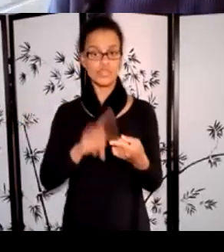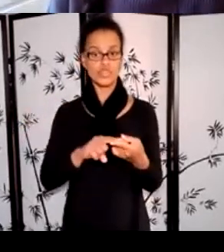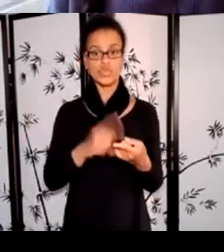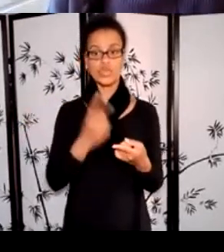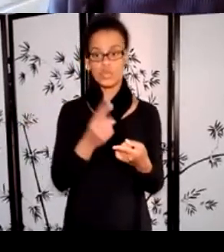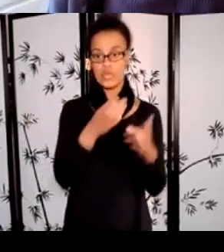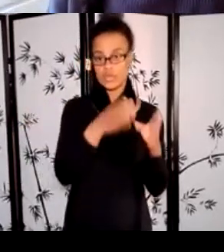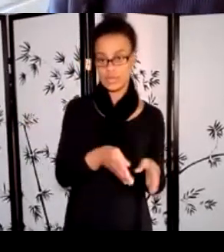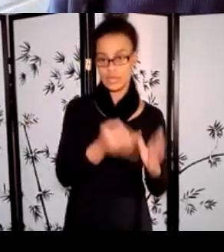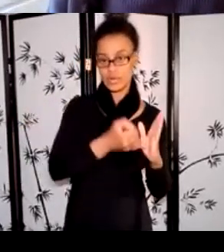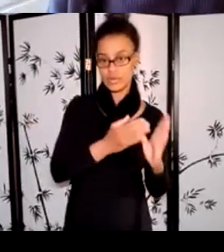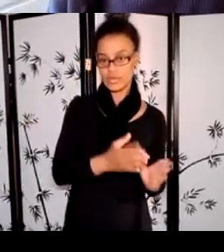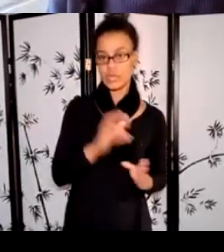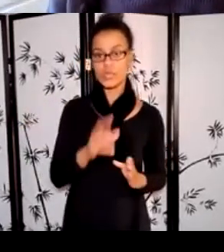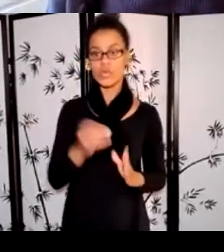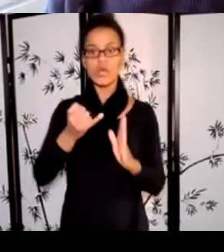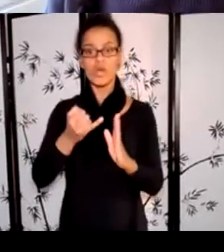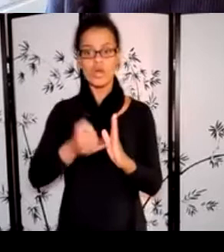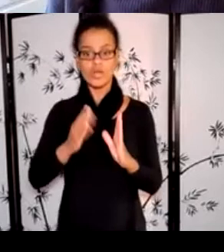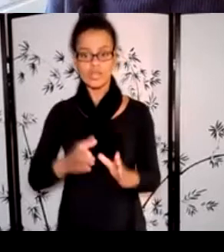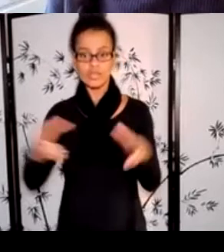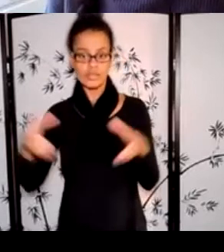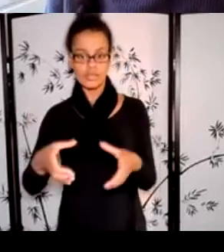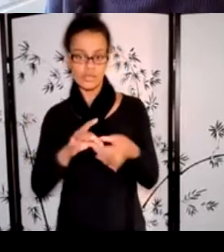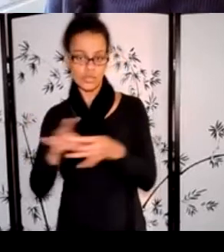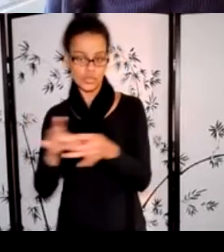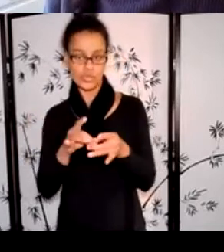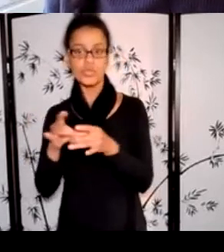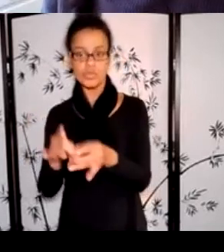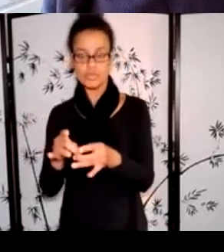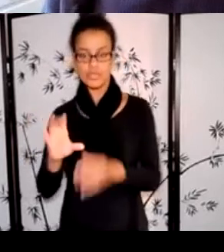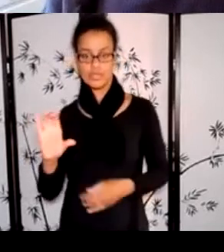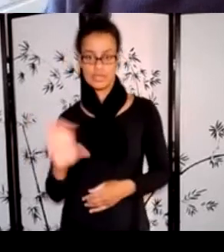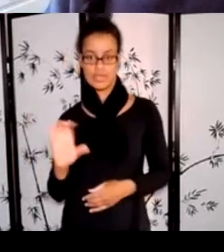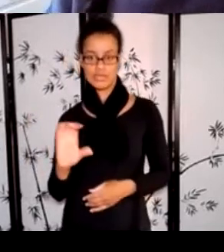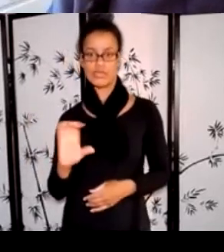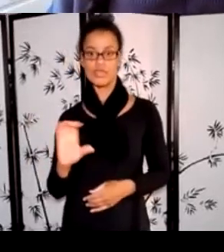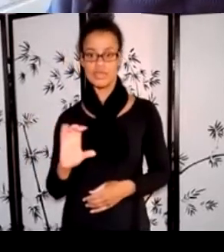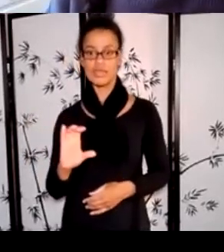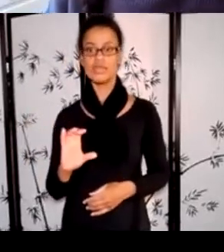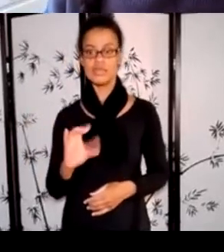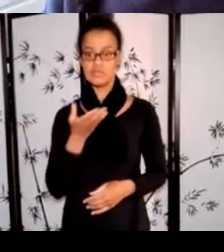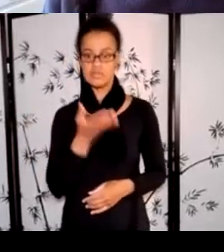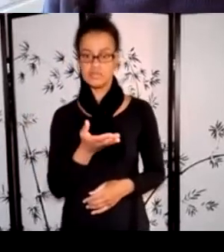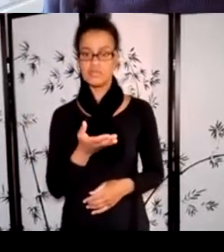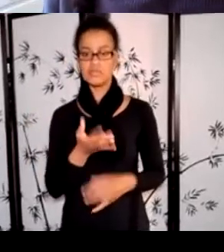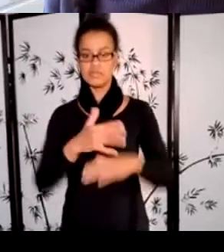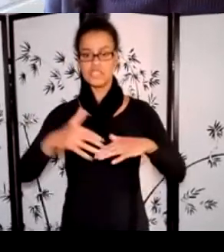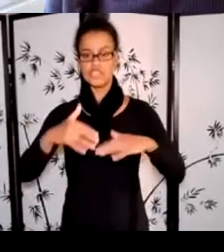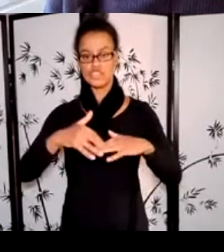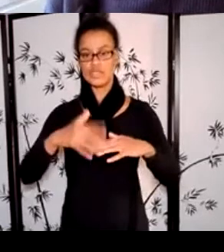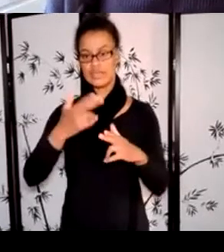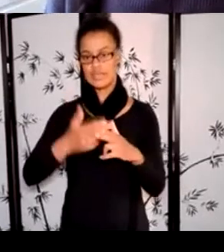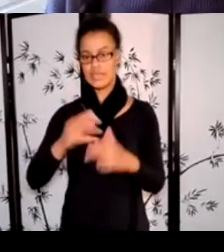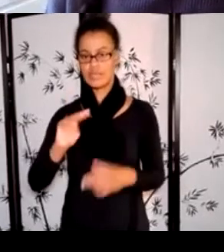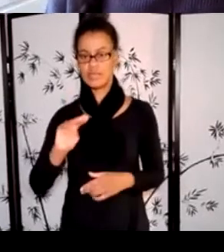collectives in Calgary, known as Mokinsis in Blackfoot. Individual artists may apply for up to $15